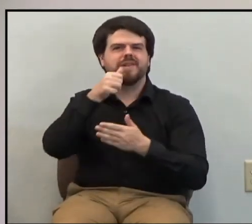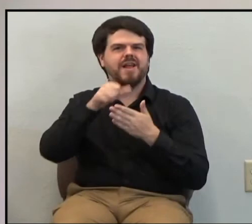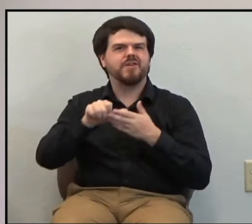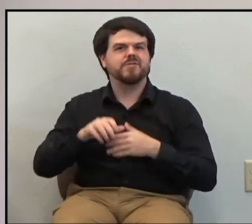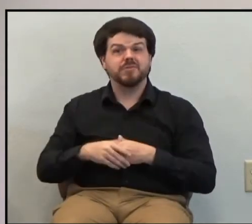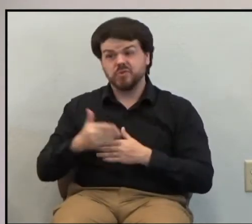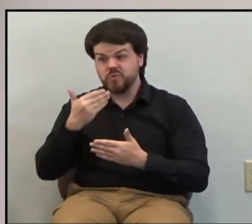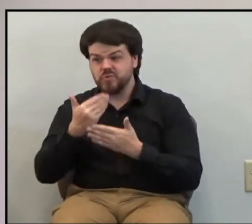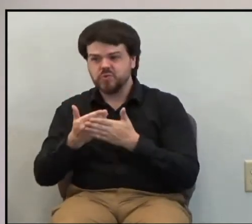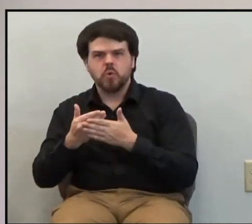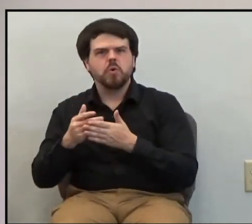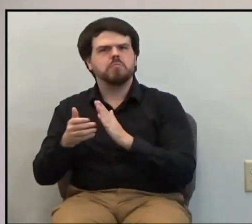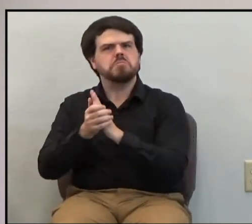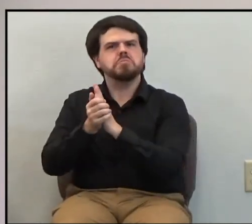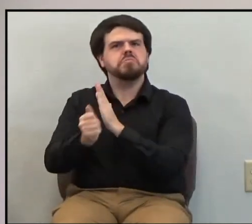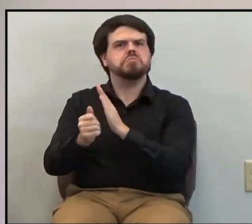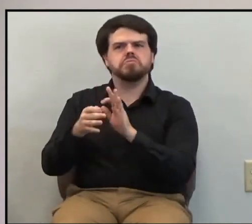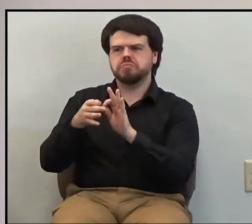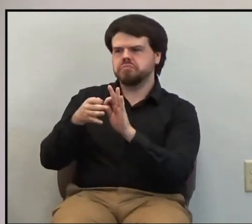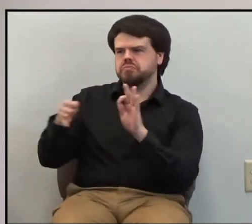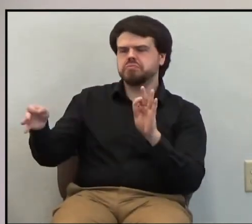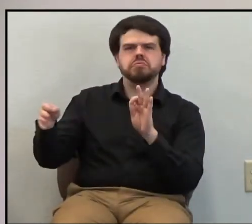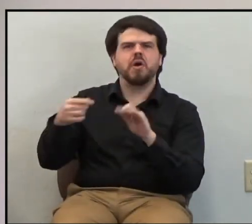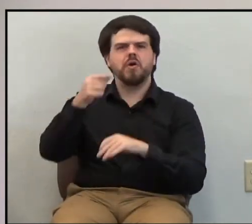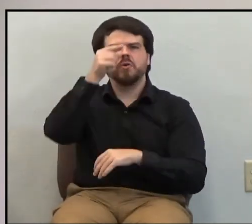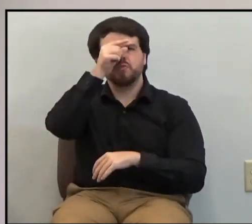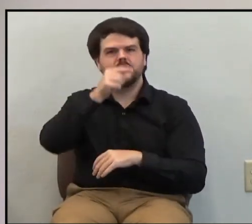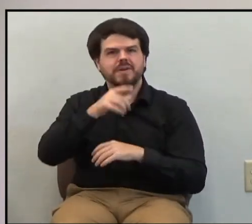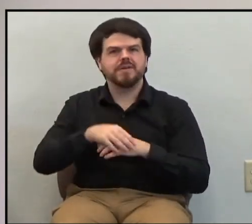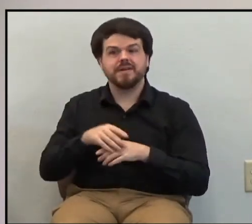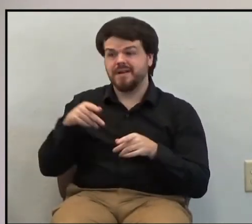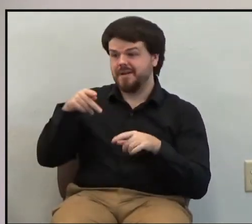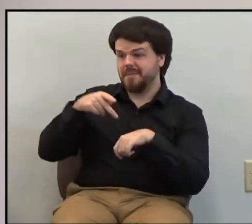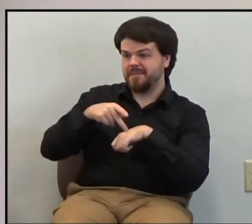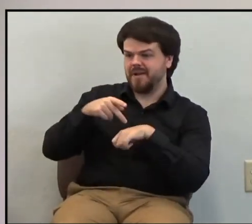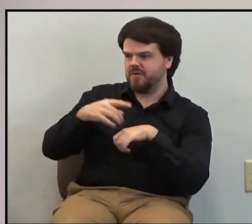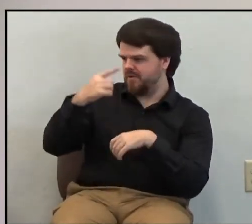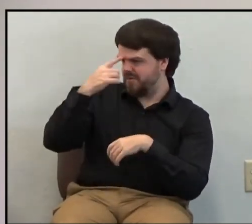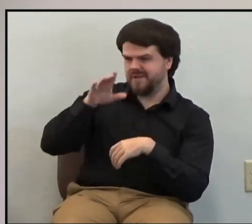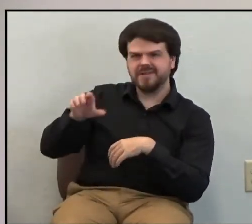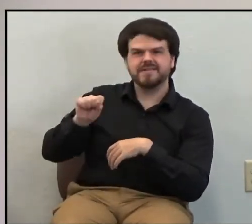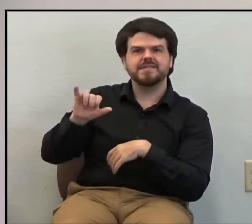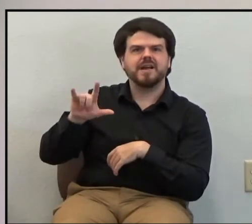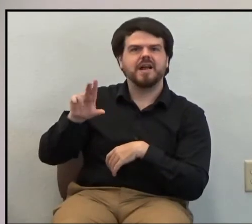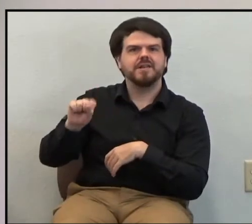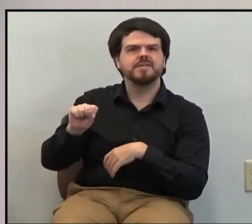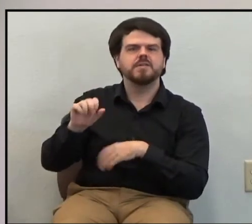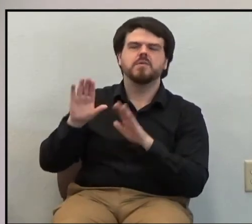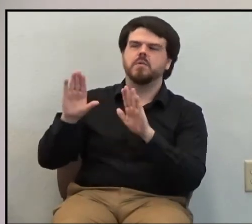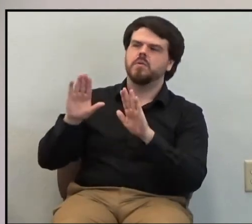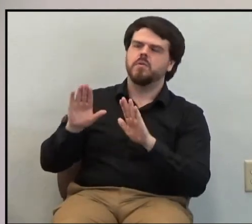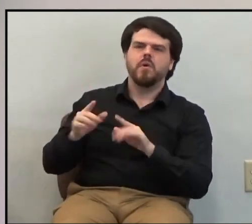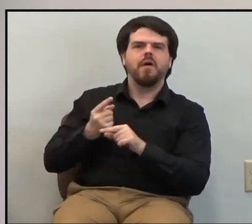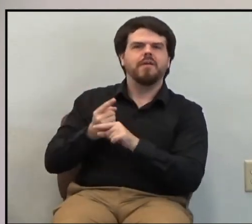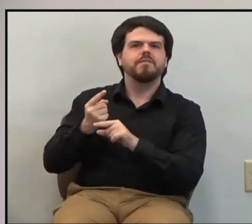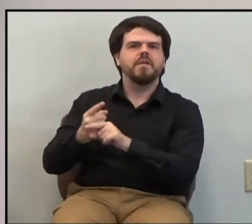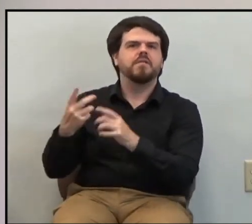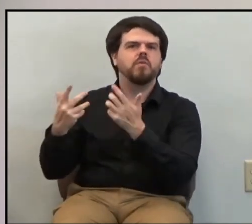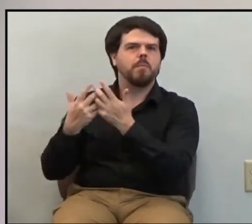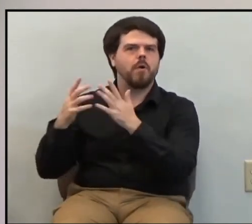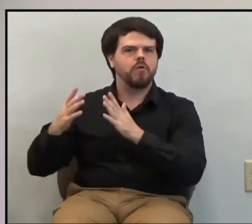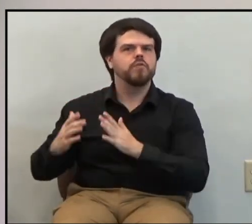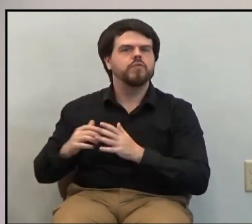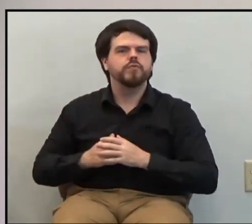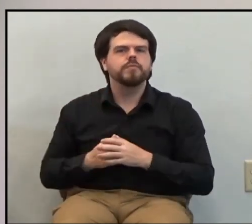good Greek. And that Peter considered Silas a faithful partner. Those are Peter's own words.